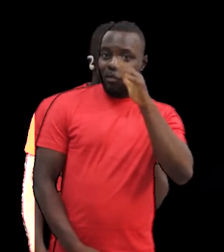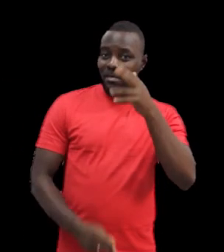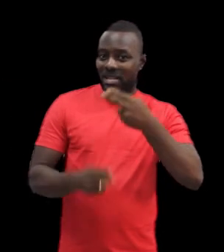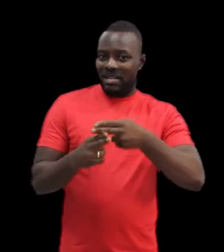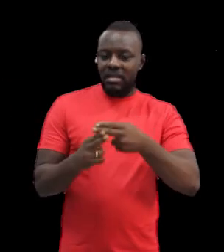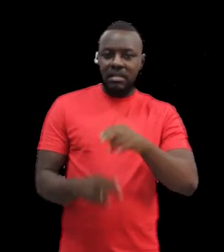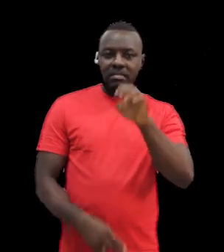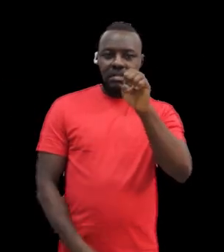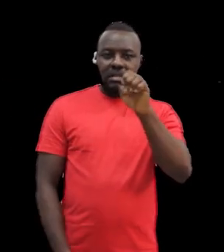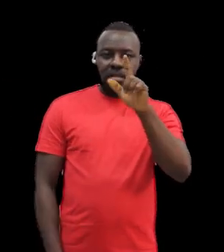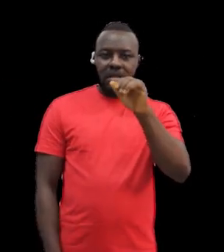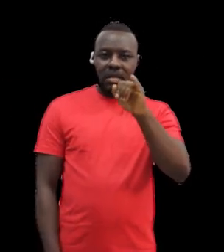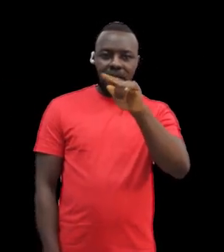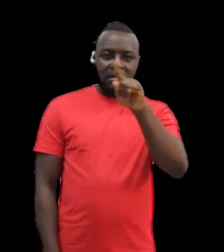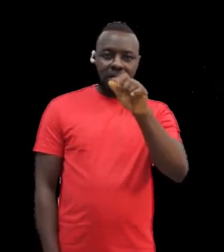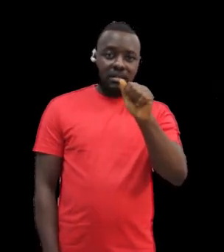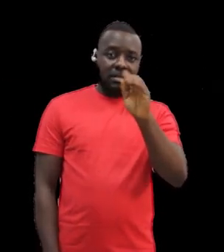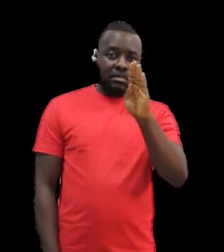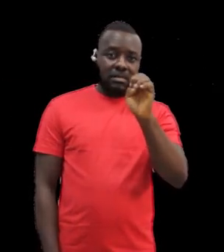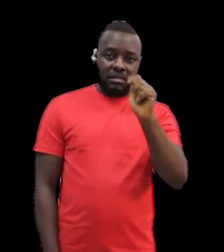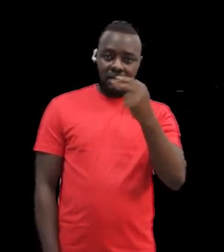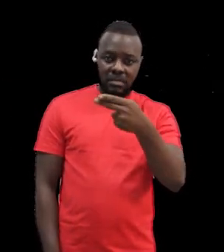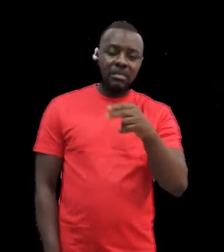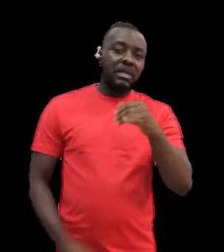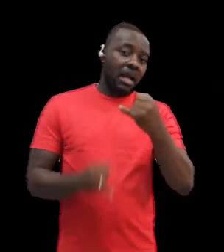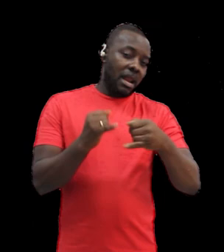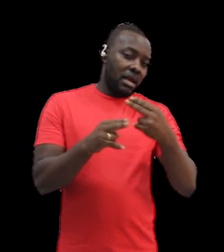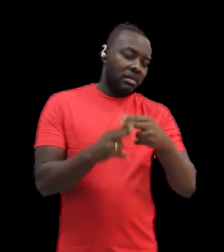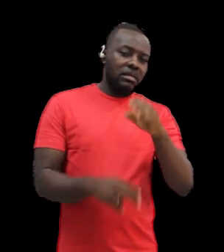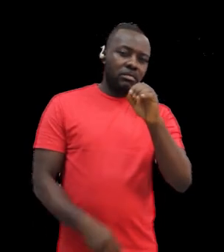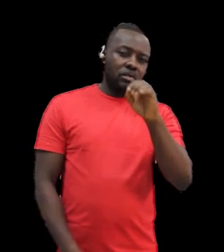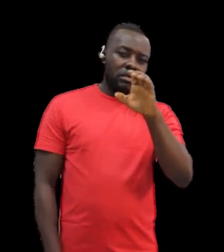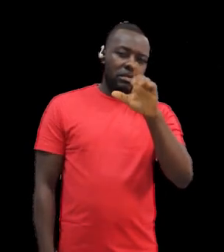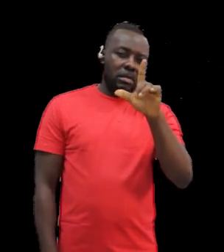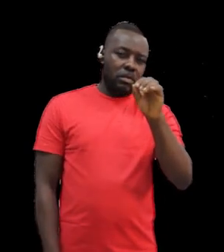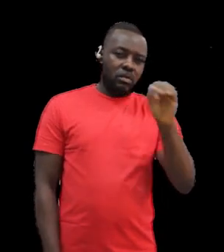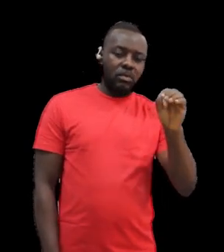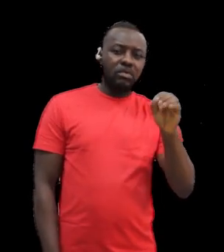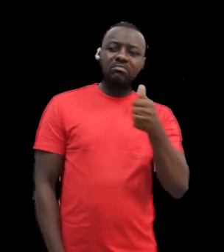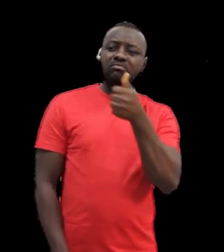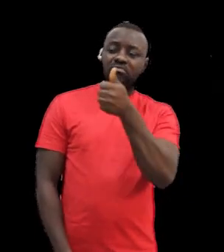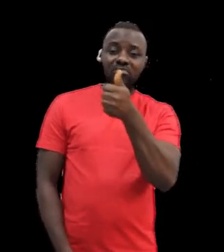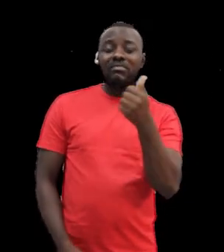Elizabeth Oklu, one of Foster's first teachers, described how she and the teachers learned sign language.